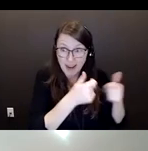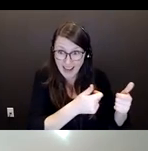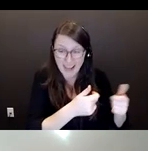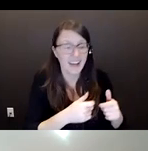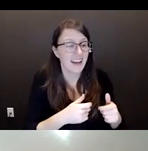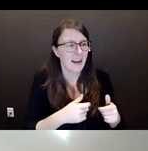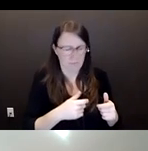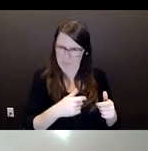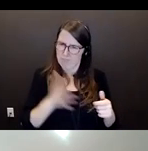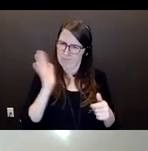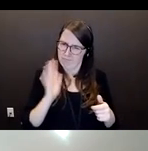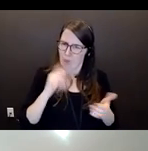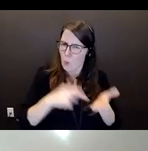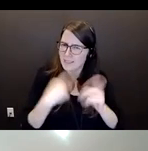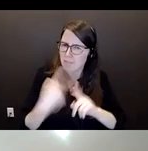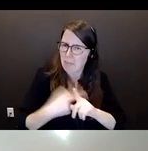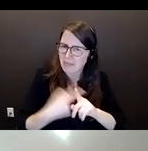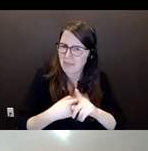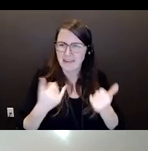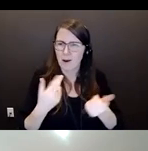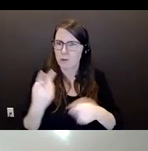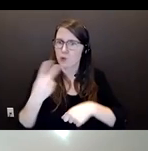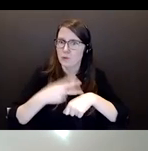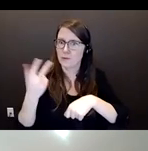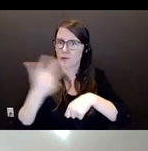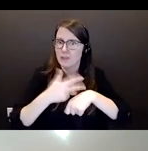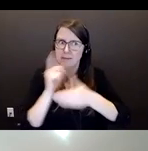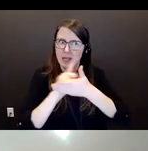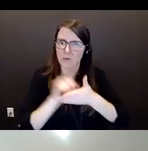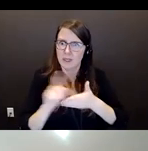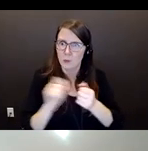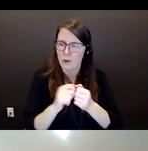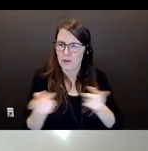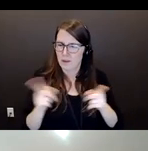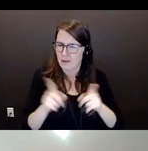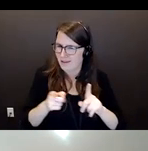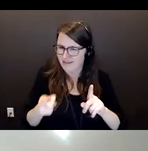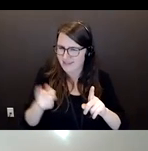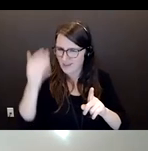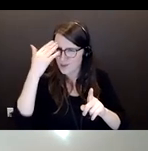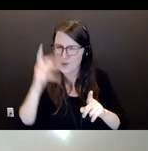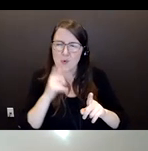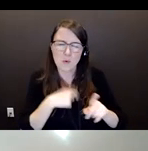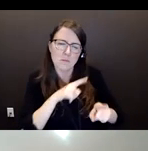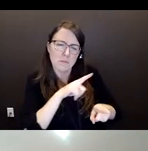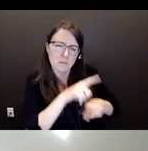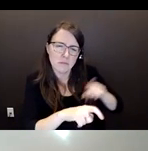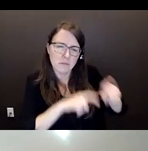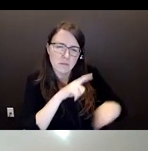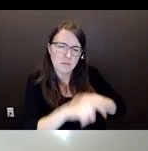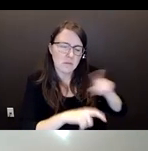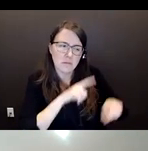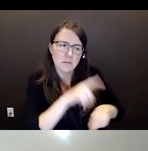see you so regularly. What's changed, you know, and it's through those inquiries that maybe